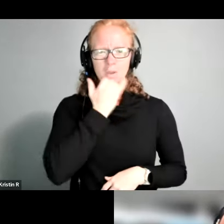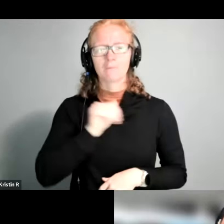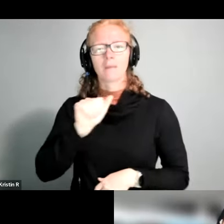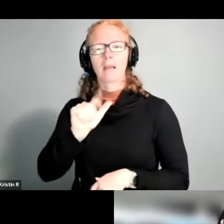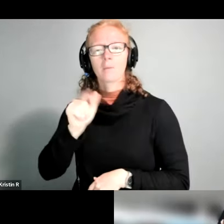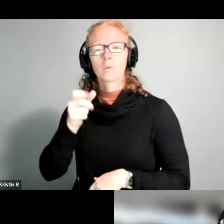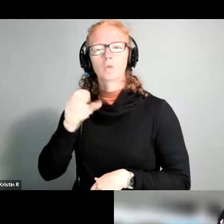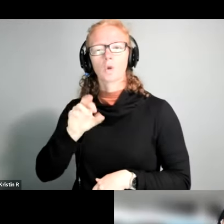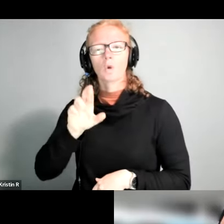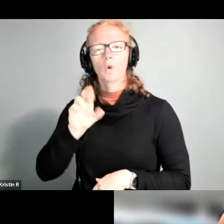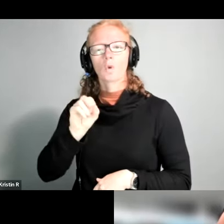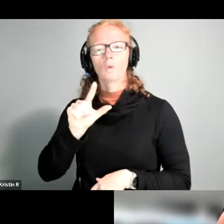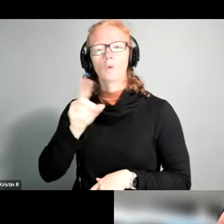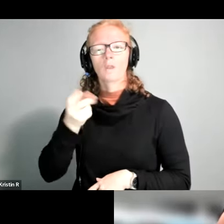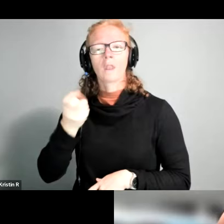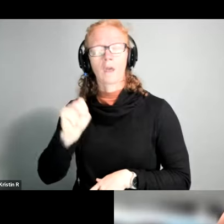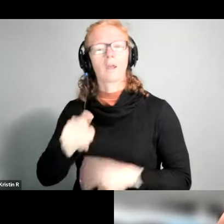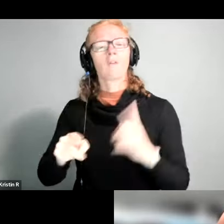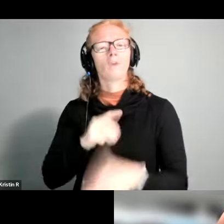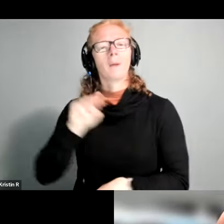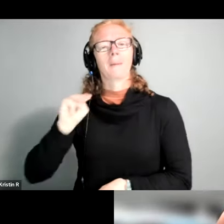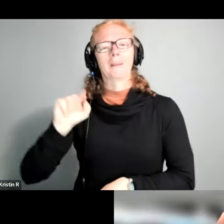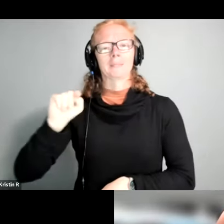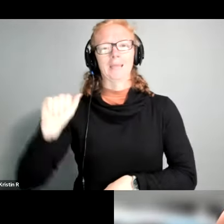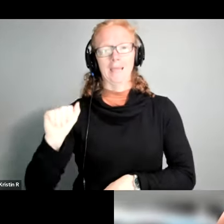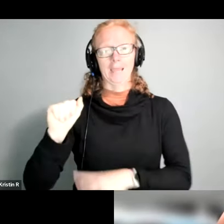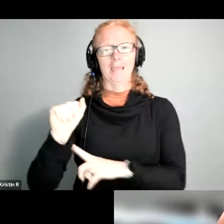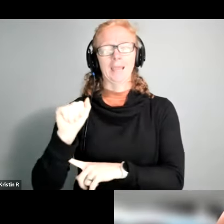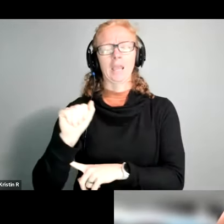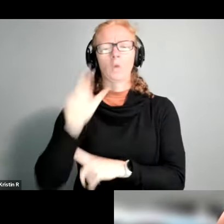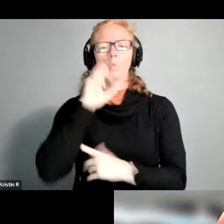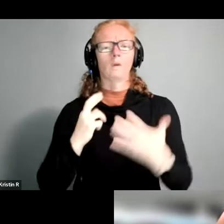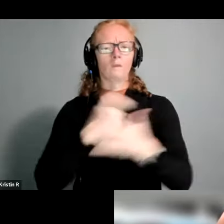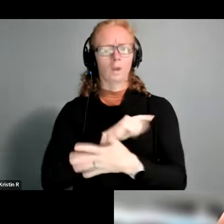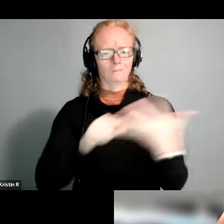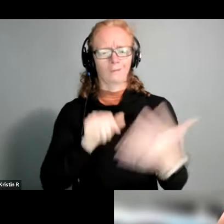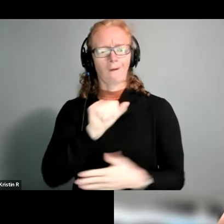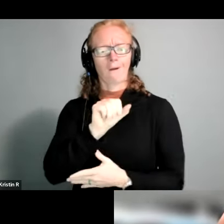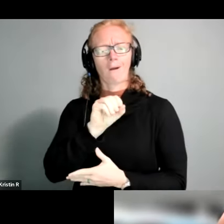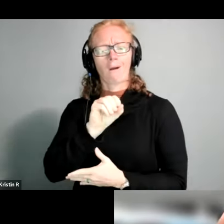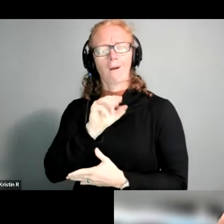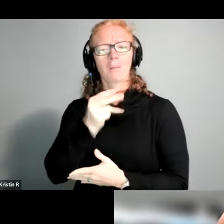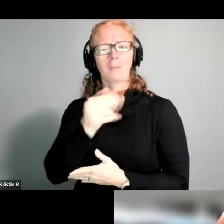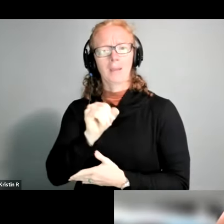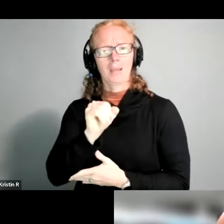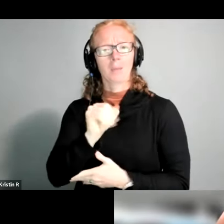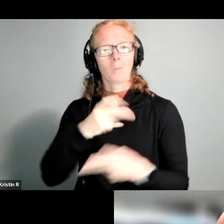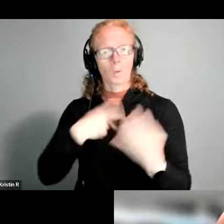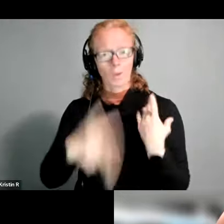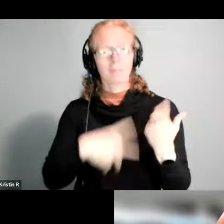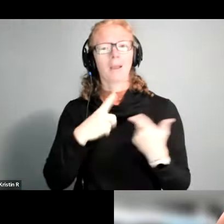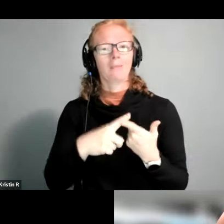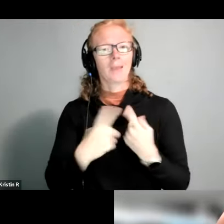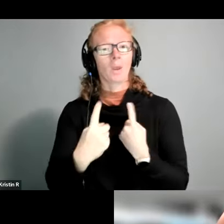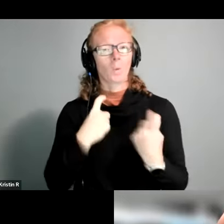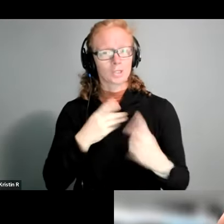from the new york city transit he'll give you a brief overview of the omni programs and then right after we'll be taking a few questions for him